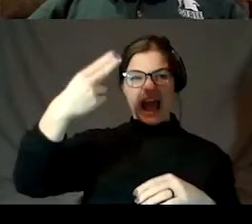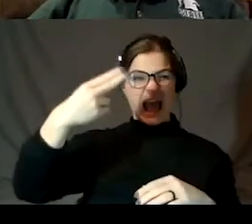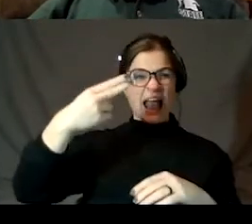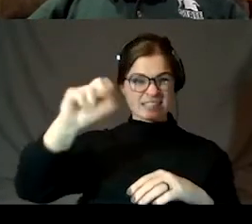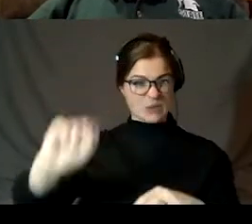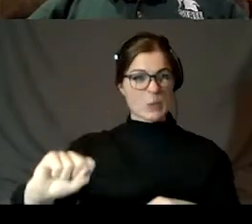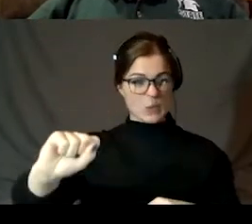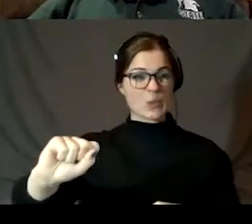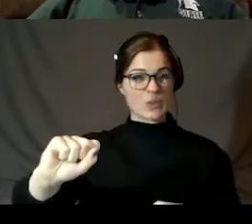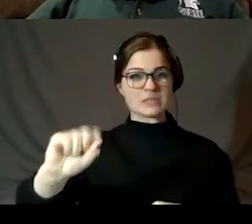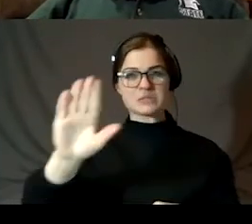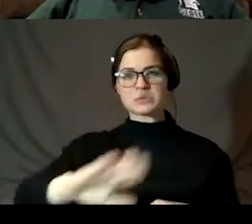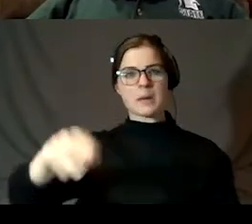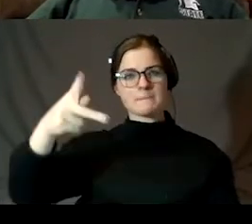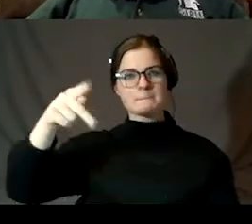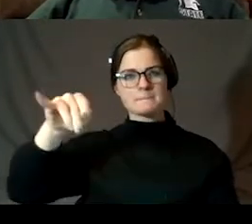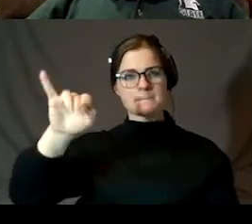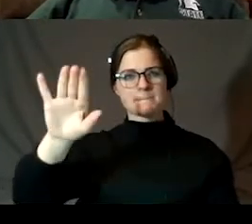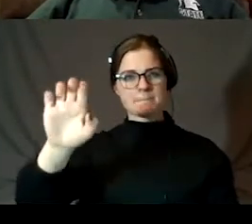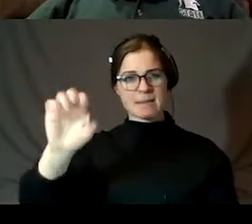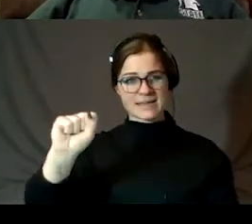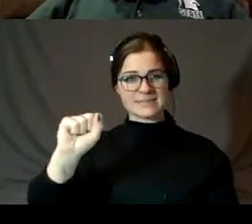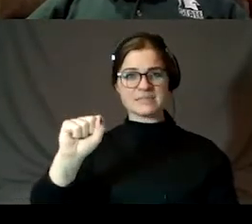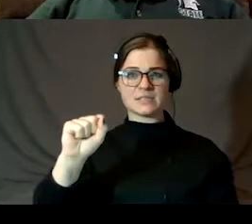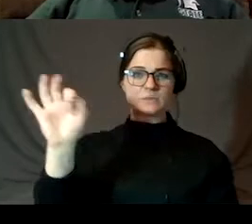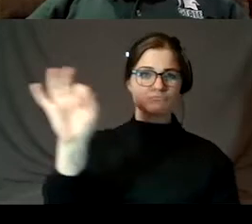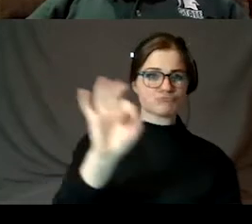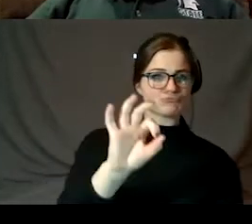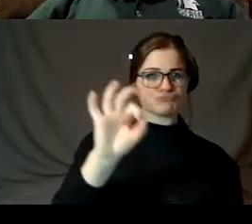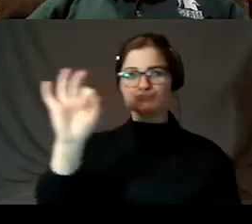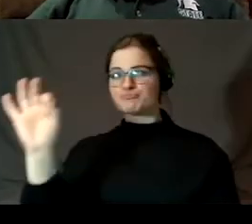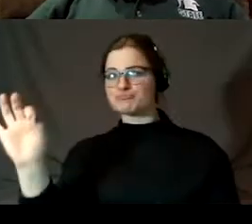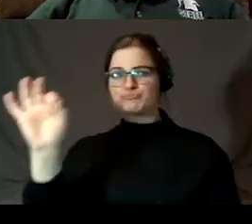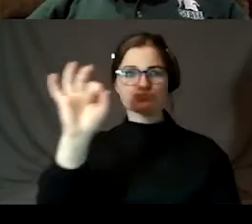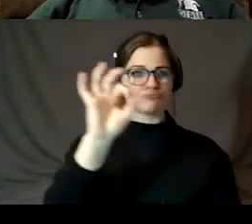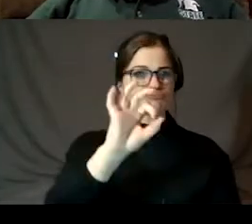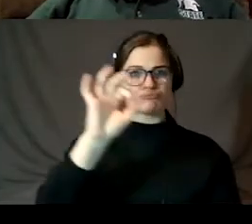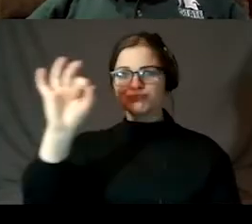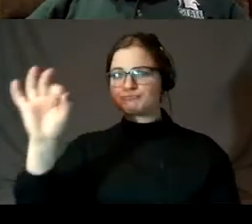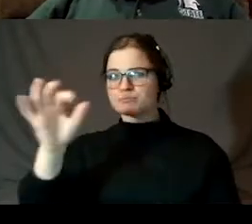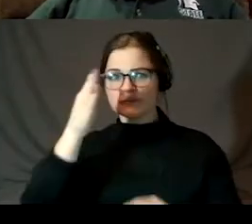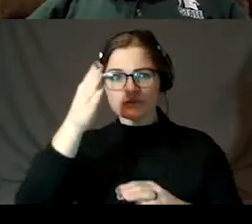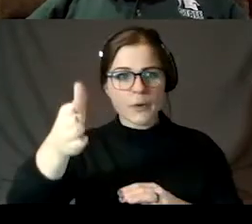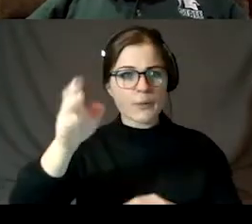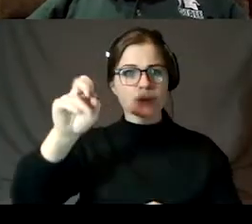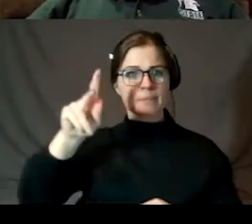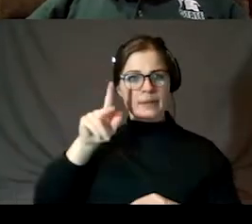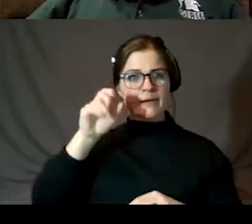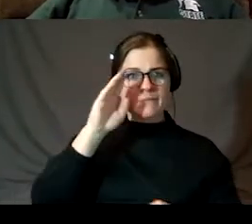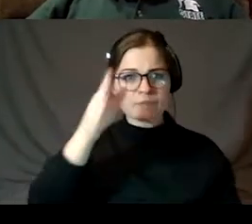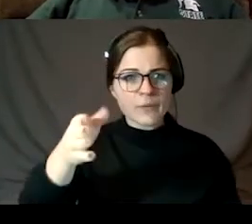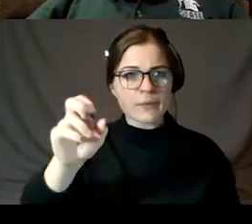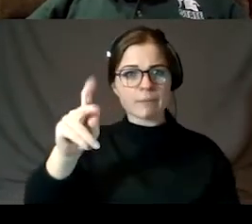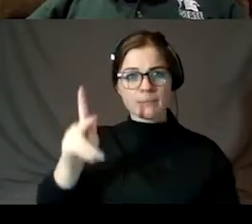basically been in Pisces, wandering forward, stopping, backwards, stopping, now going forward again. It's going to continue going